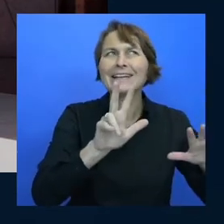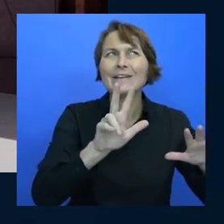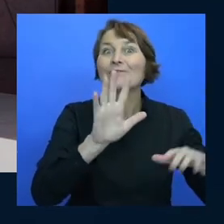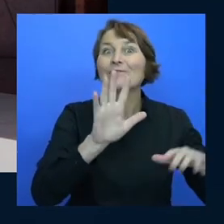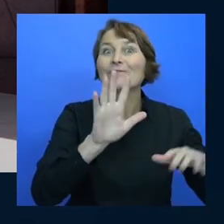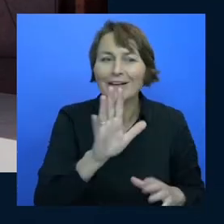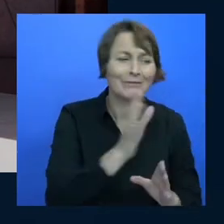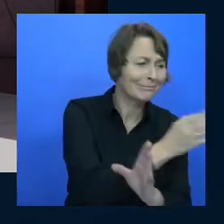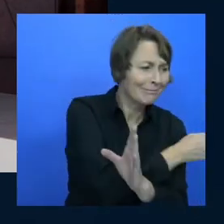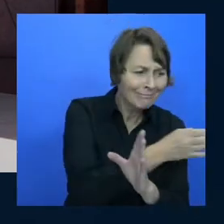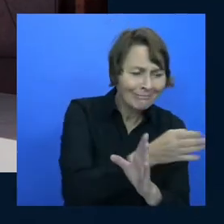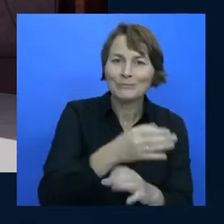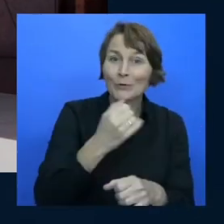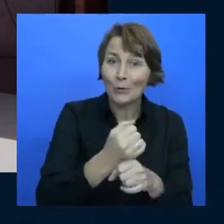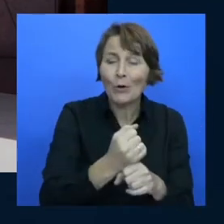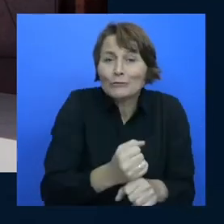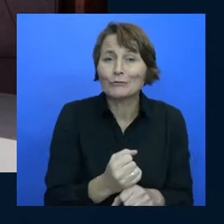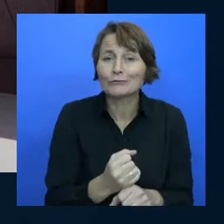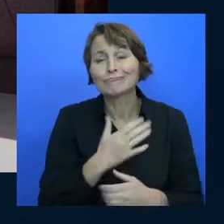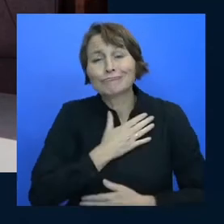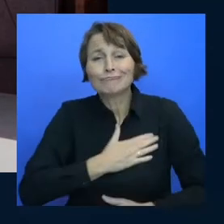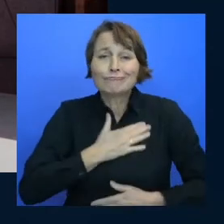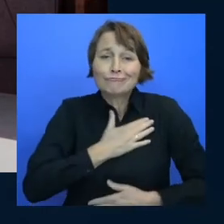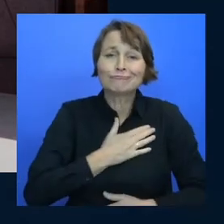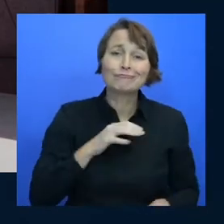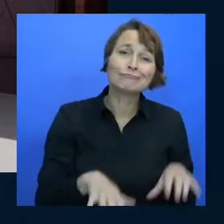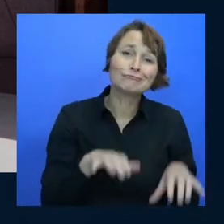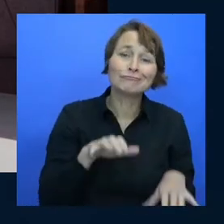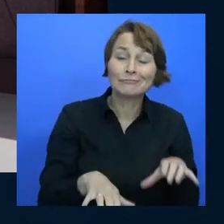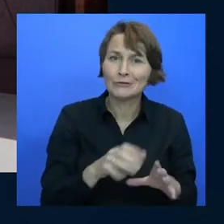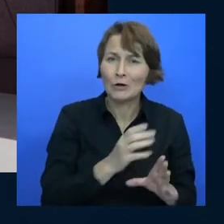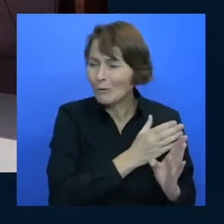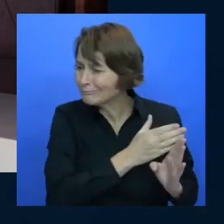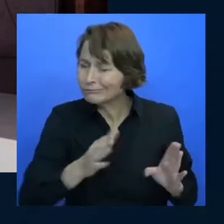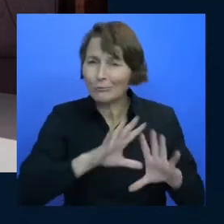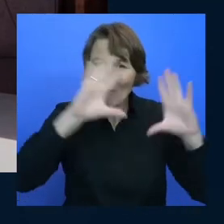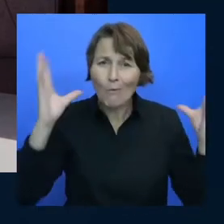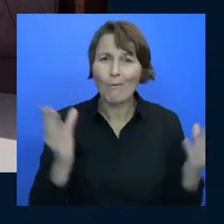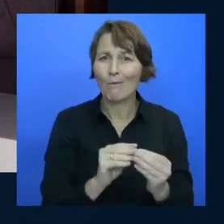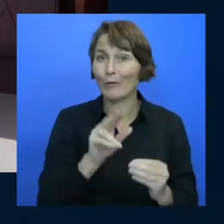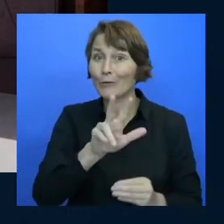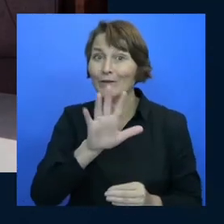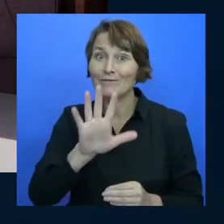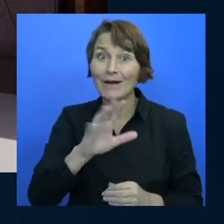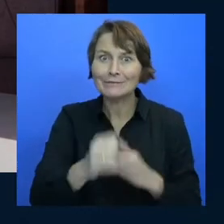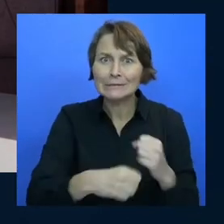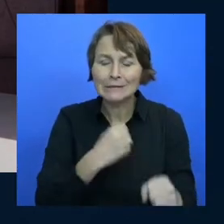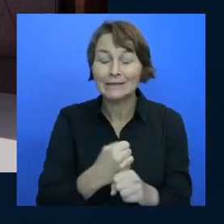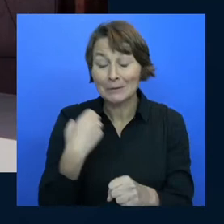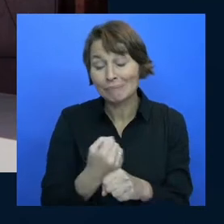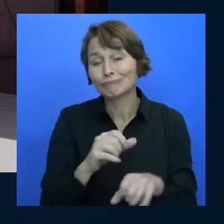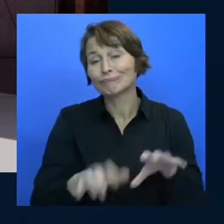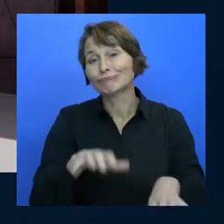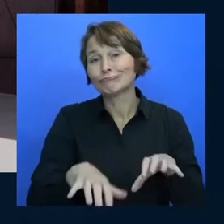of being a computer person so the what was it that allowed me to do that and